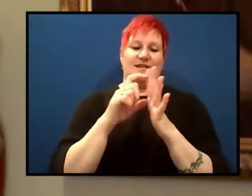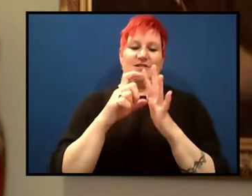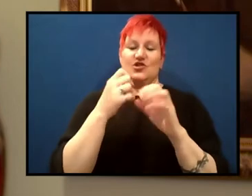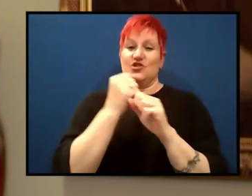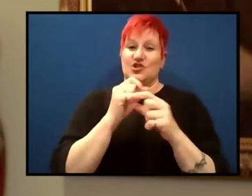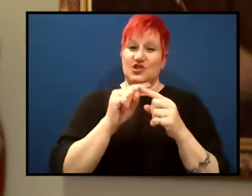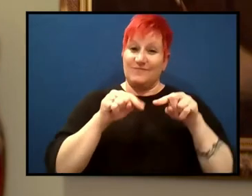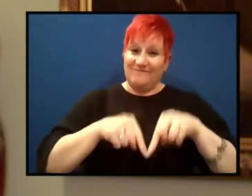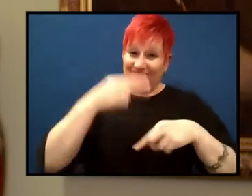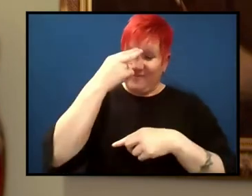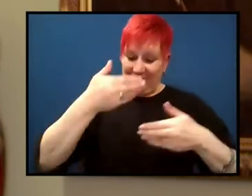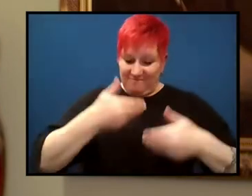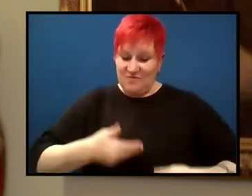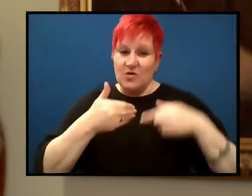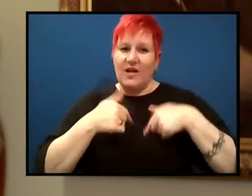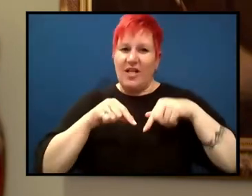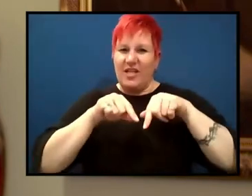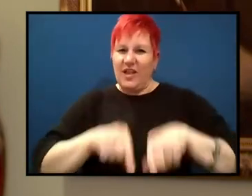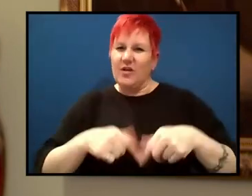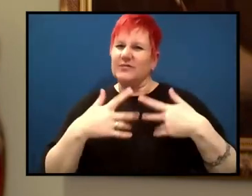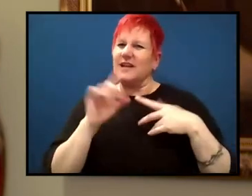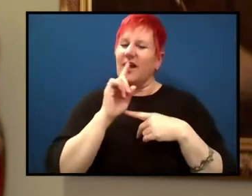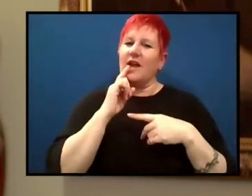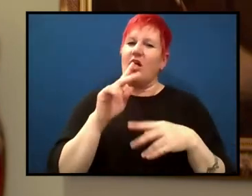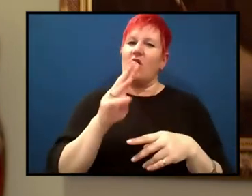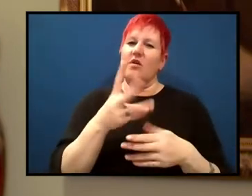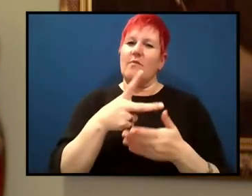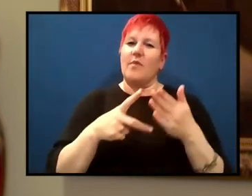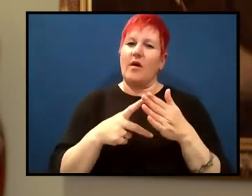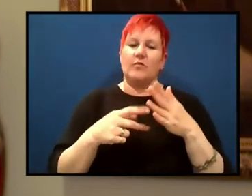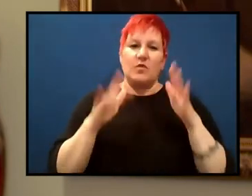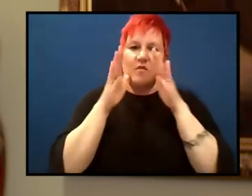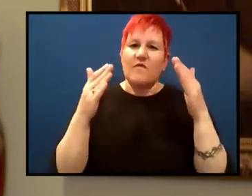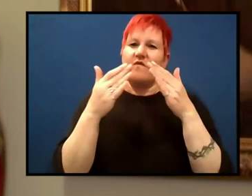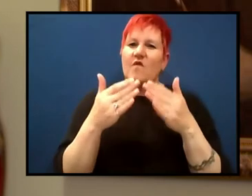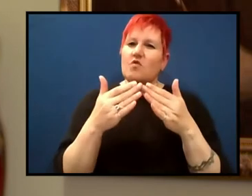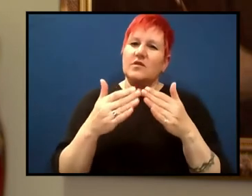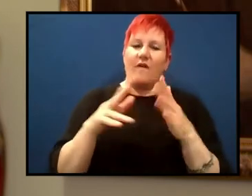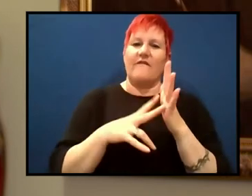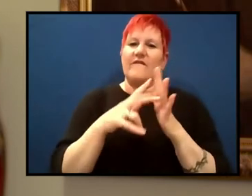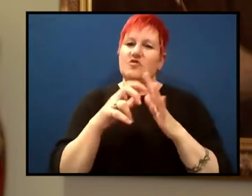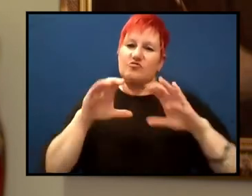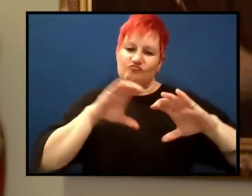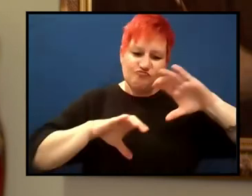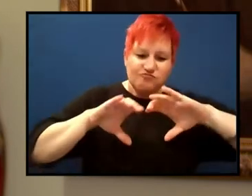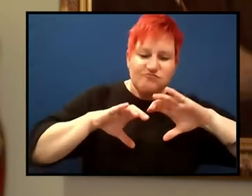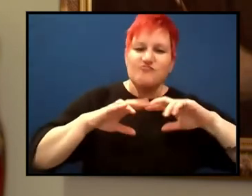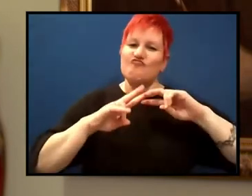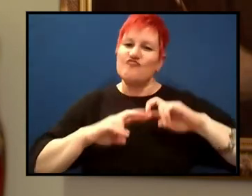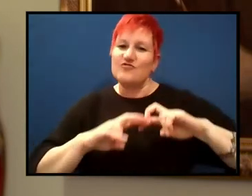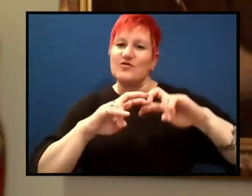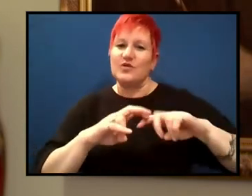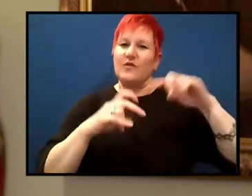of Victorian scientists and researchers. We're presenting these webinars as a partnership between the Parliament of Victoria,